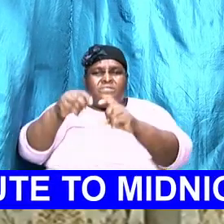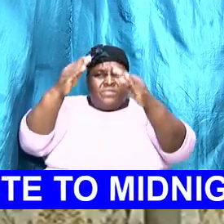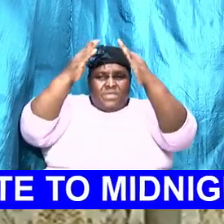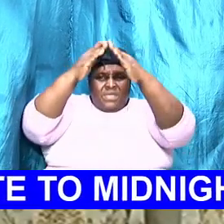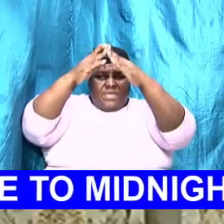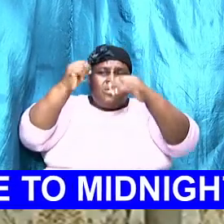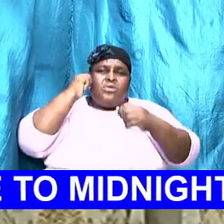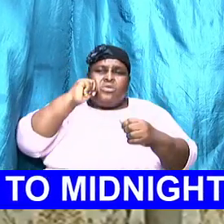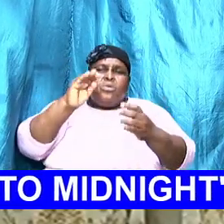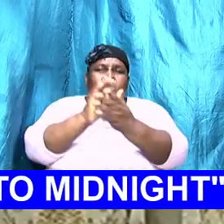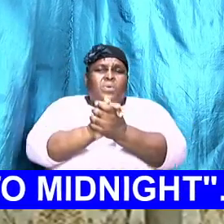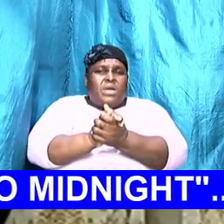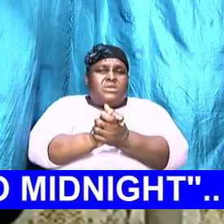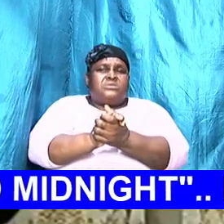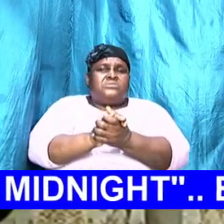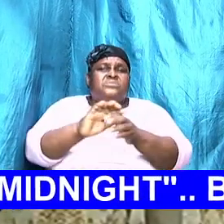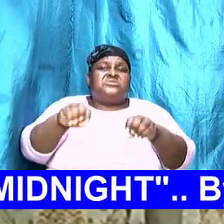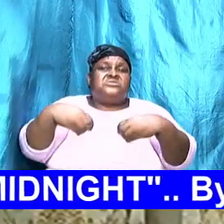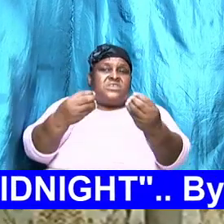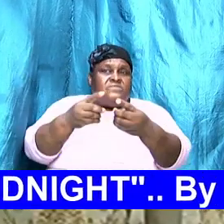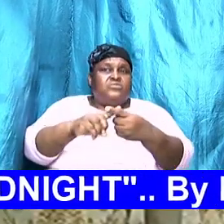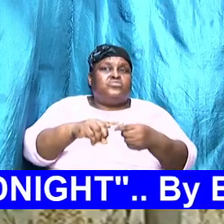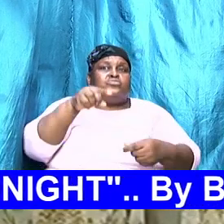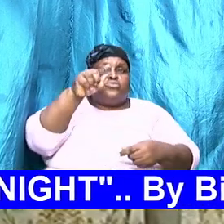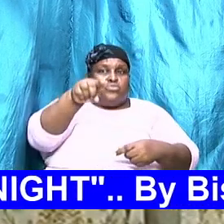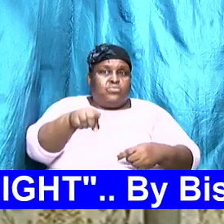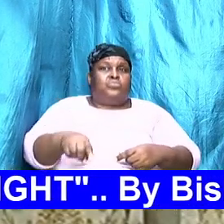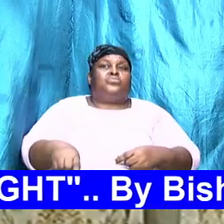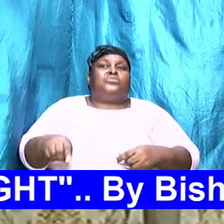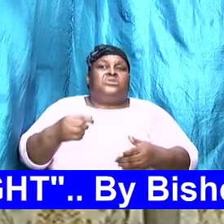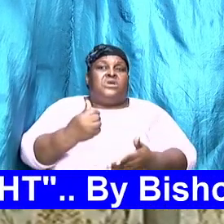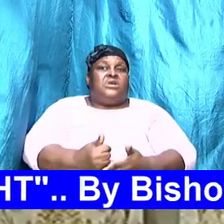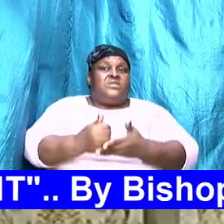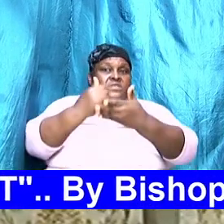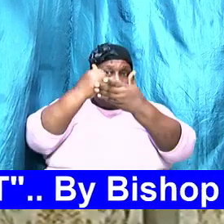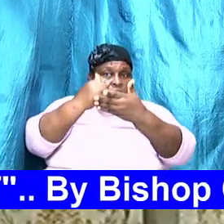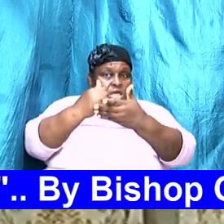as a help need that is to make the union complete